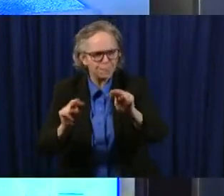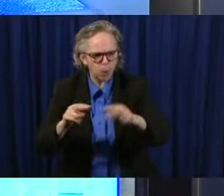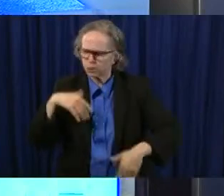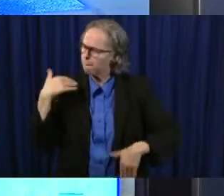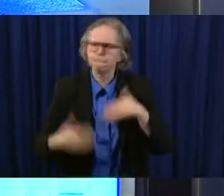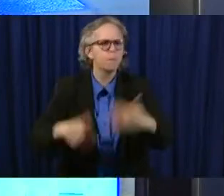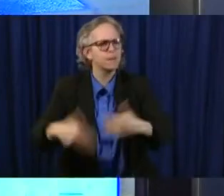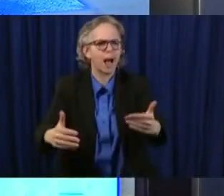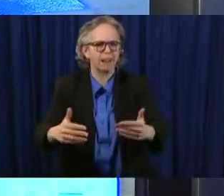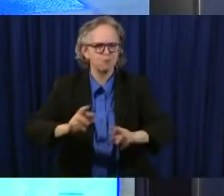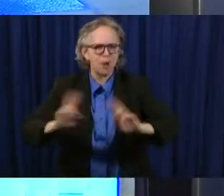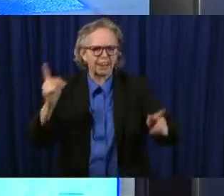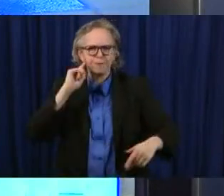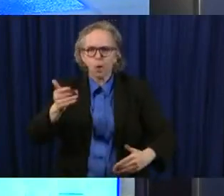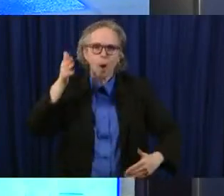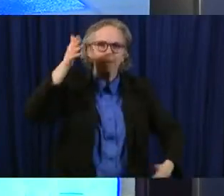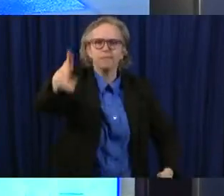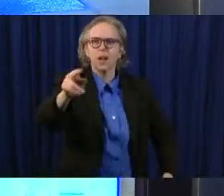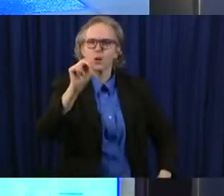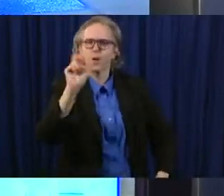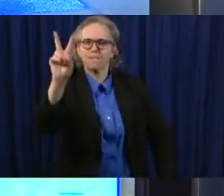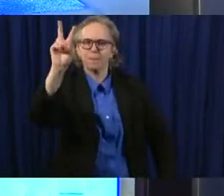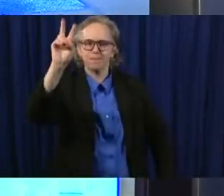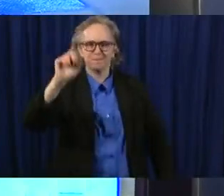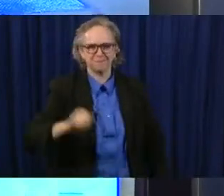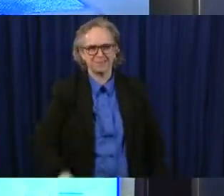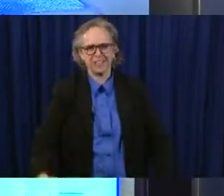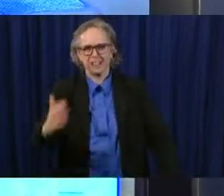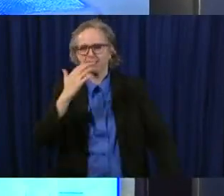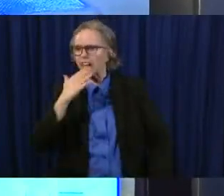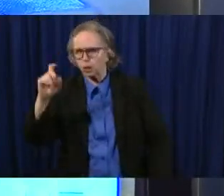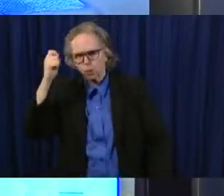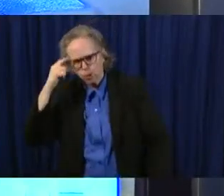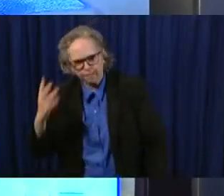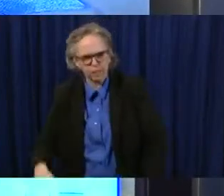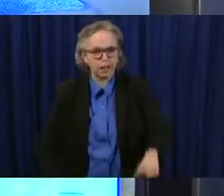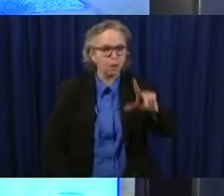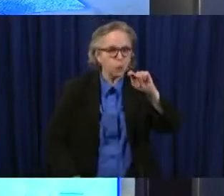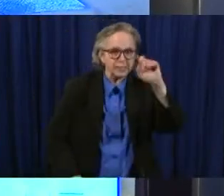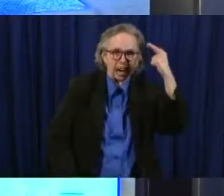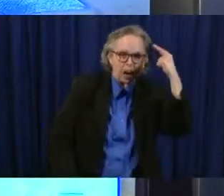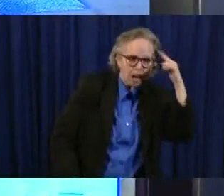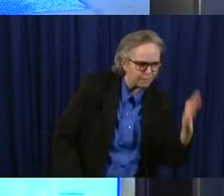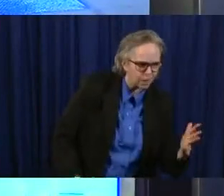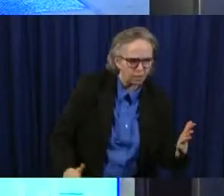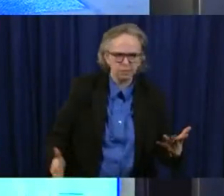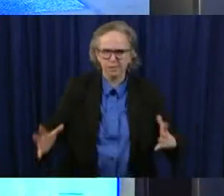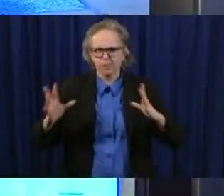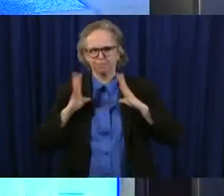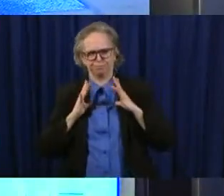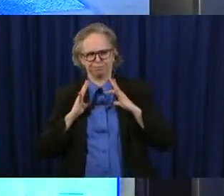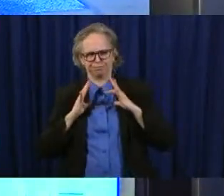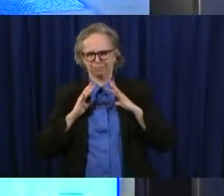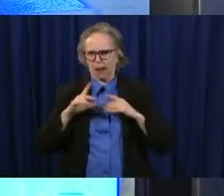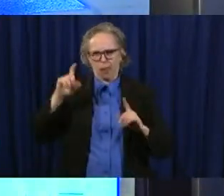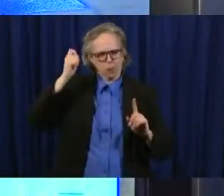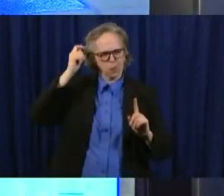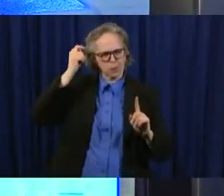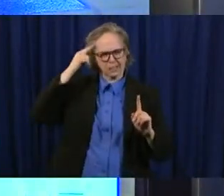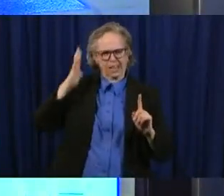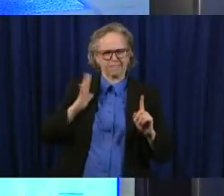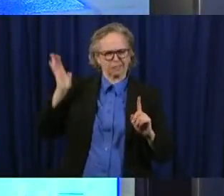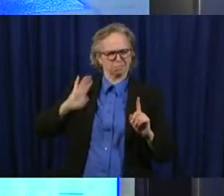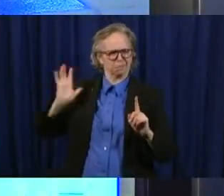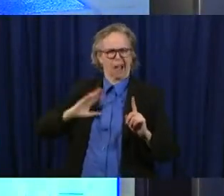thank you for your leadership governor thank you lieutenant governor housted it's great to have a lieutenant governor who himself served as a secretary of state he's been a great